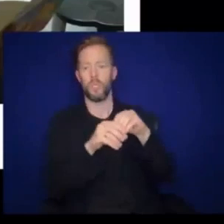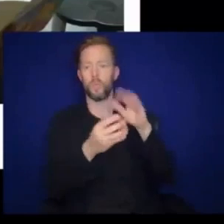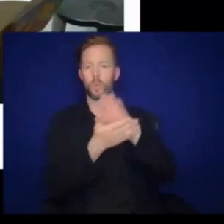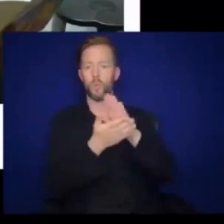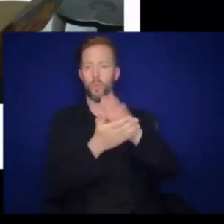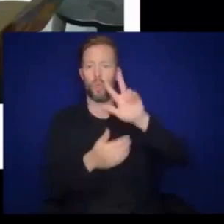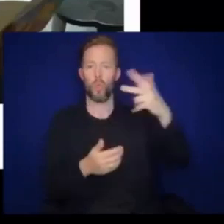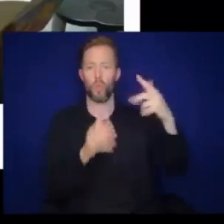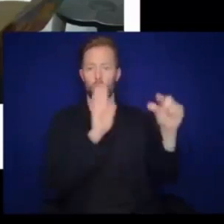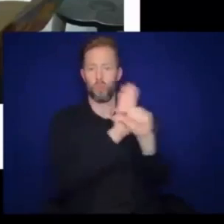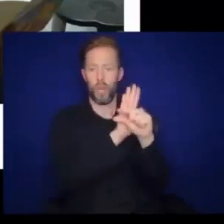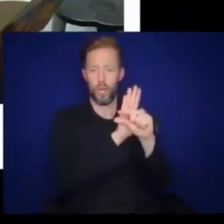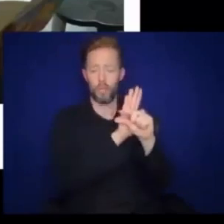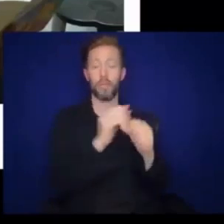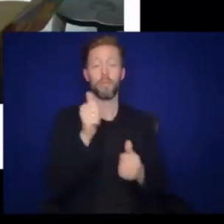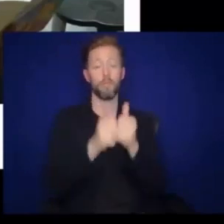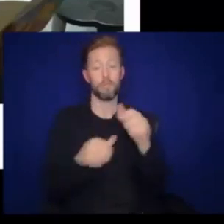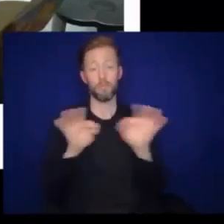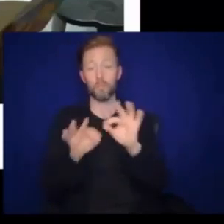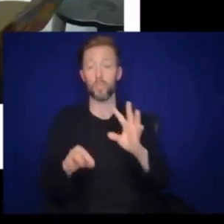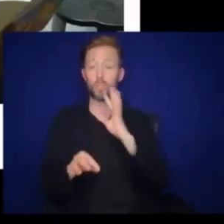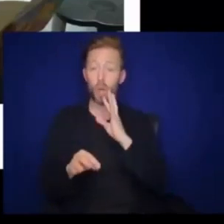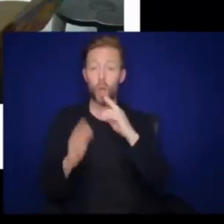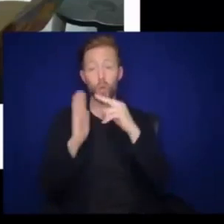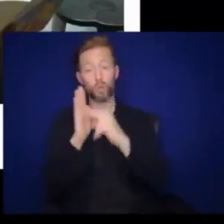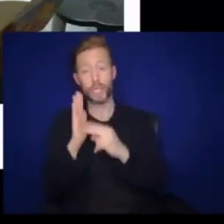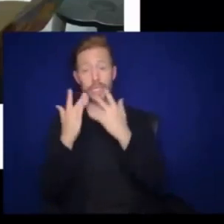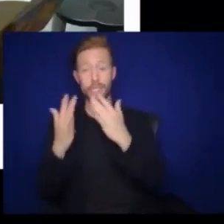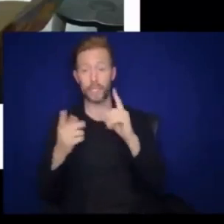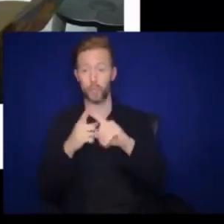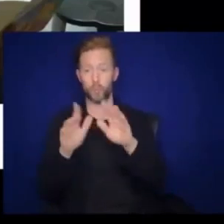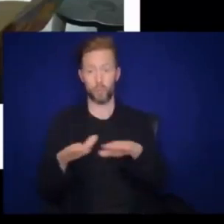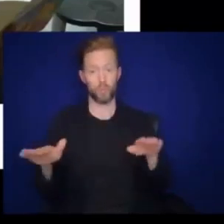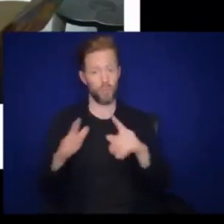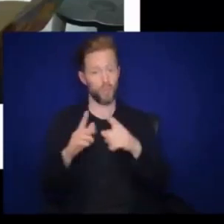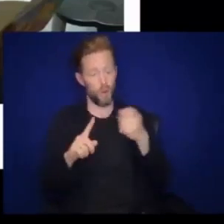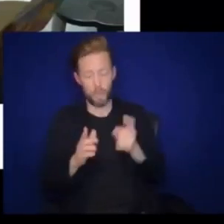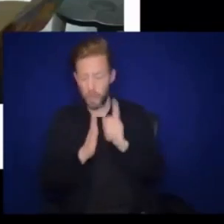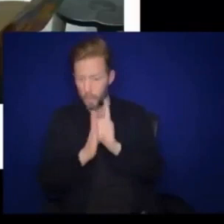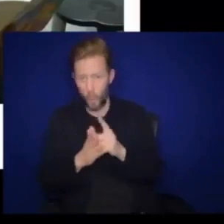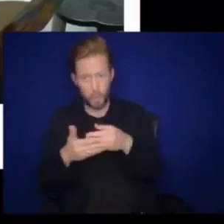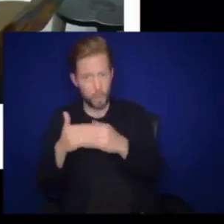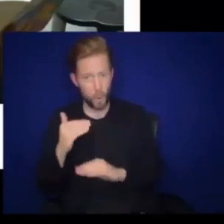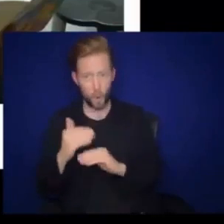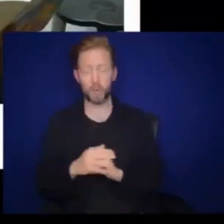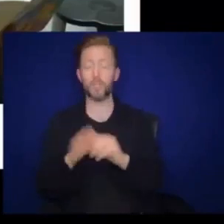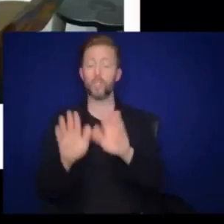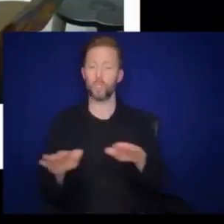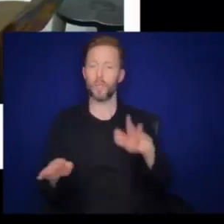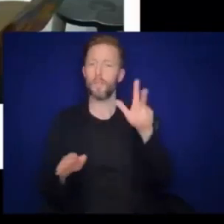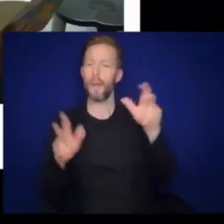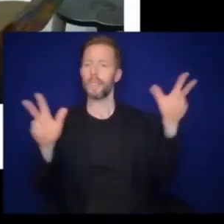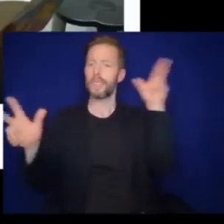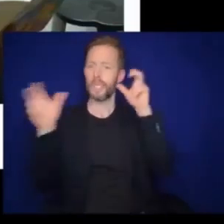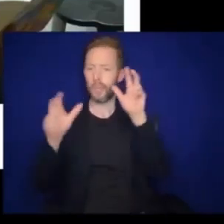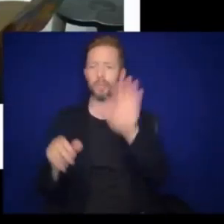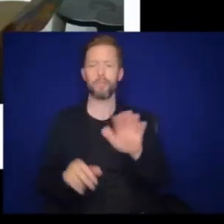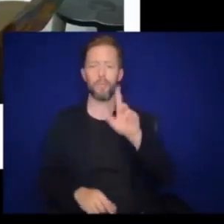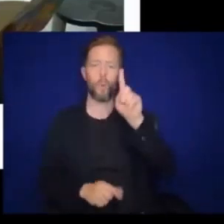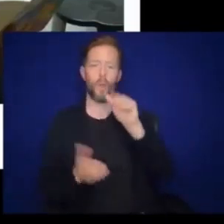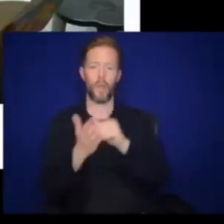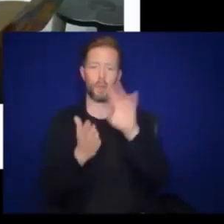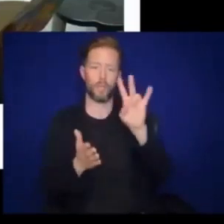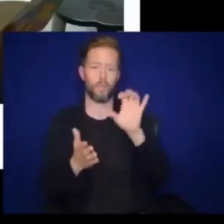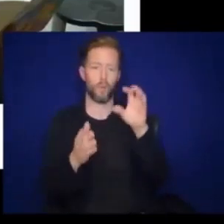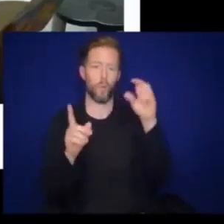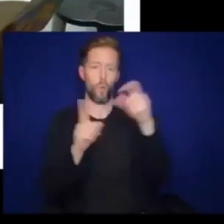grade. Most important thing is to talk, read, and sing to children from the day they're born. Children need to hear approximately